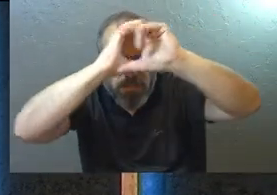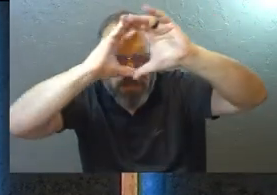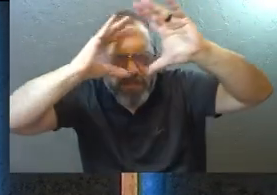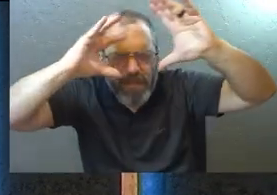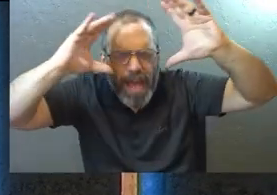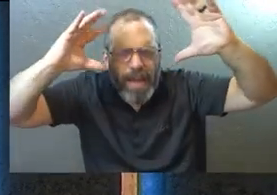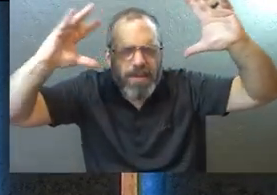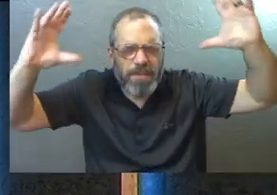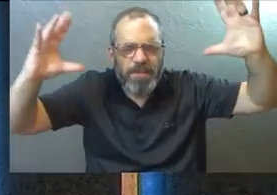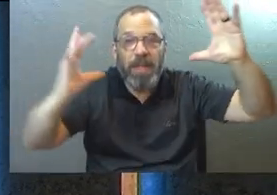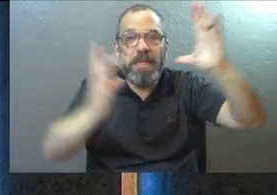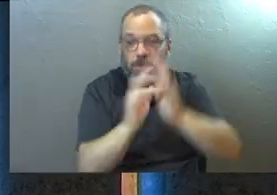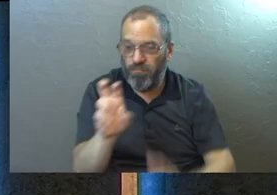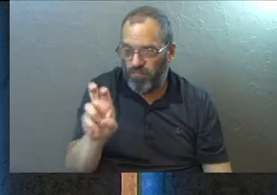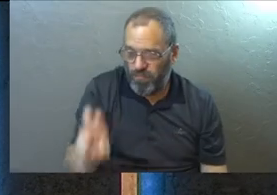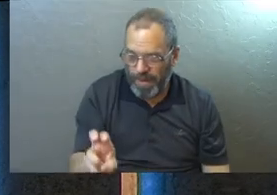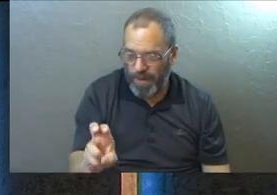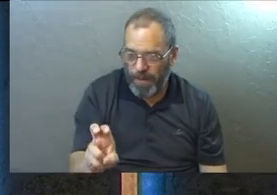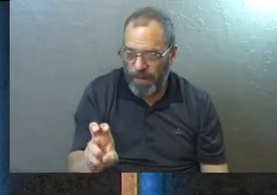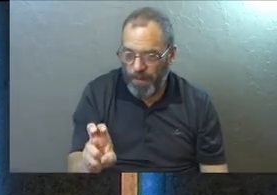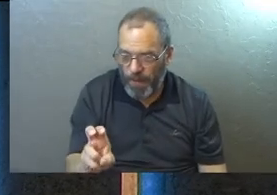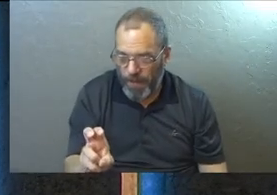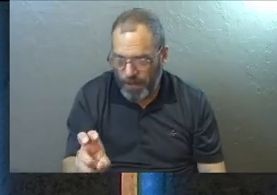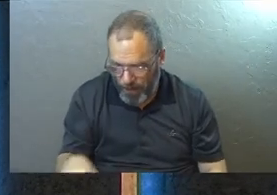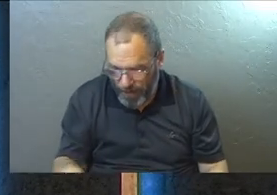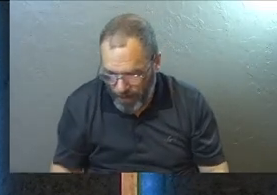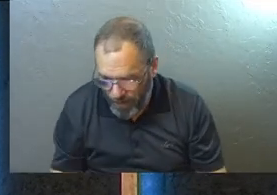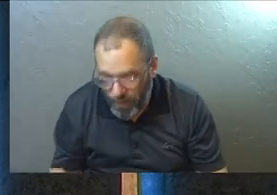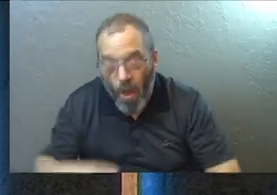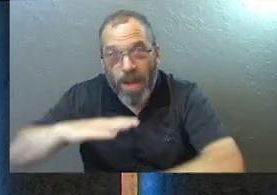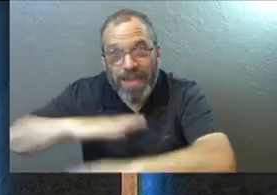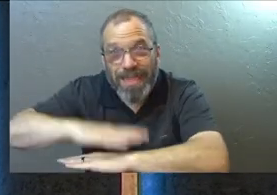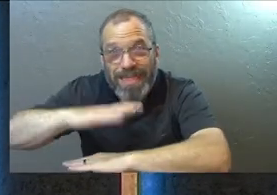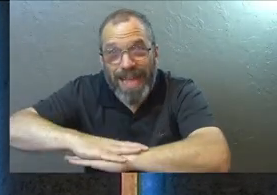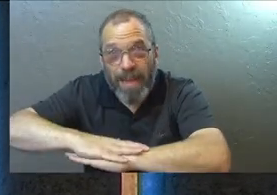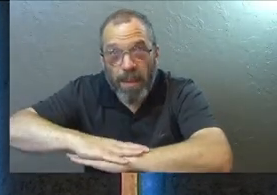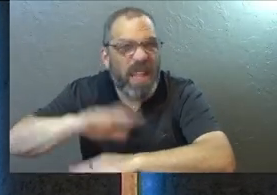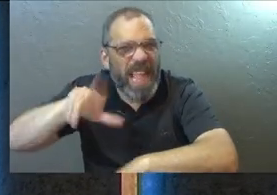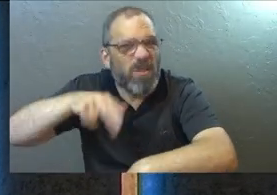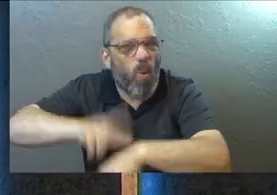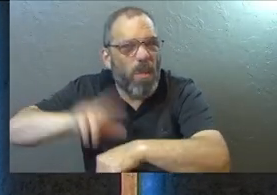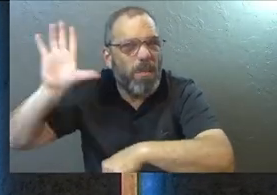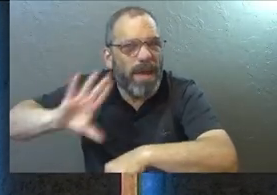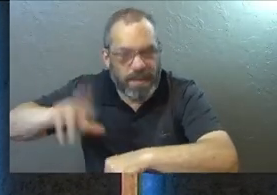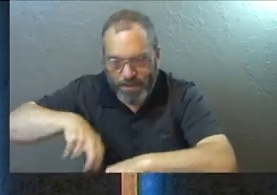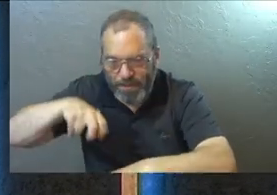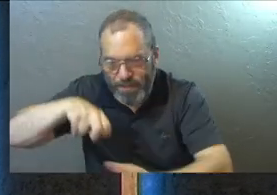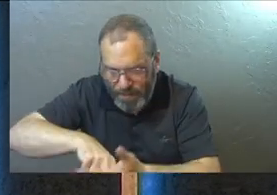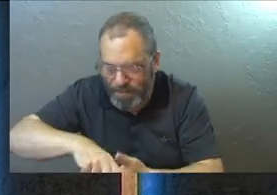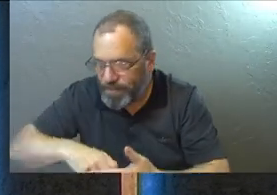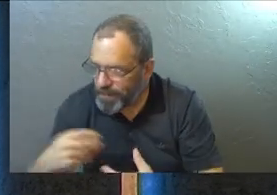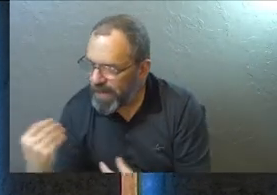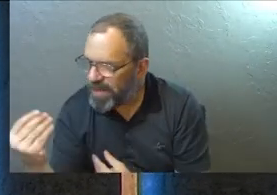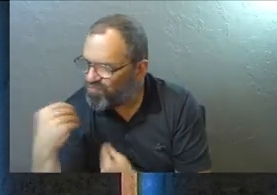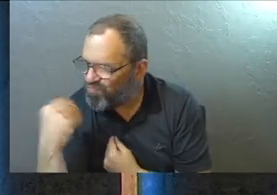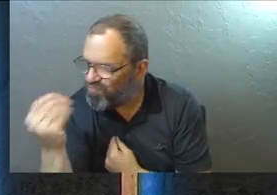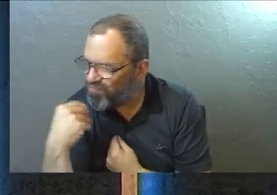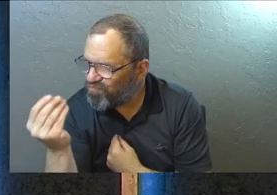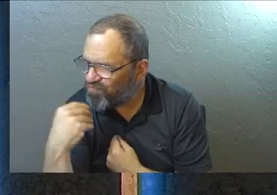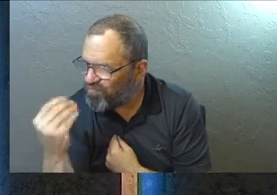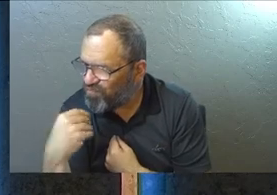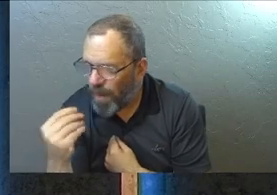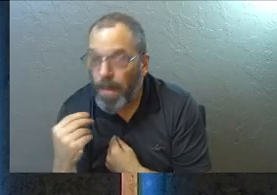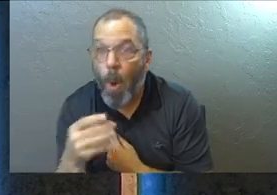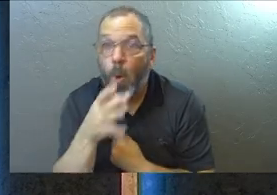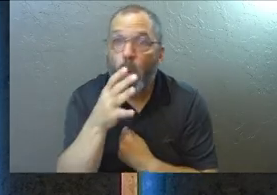mind. Jesus is there leaning on his knees against the table. That's how they would have done it. They're all eating dinner. This